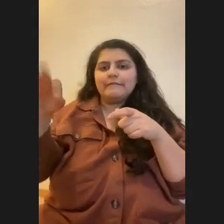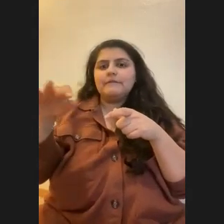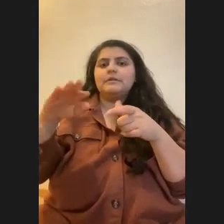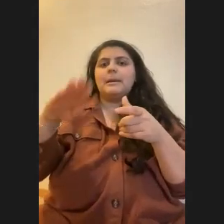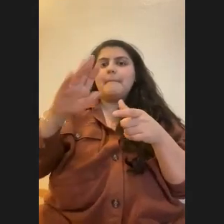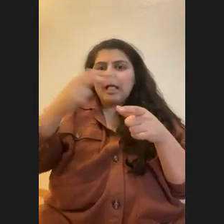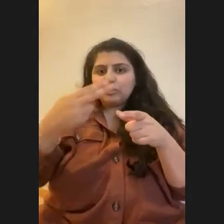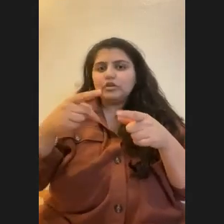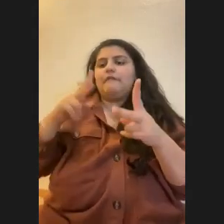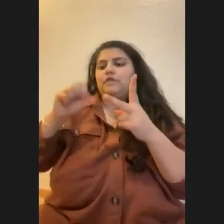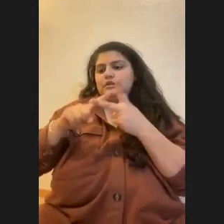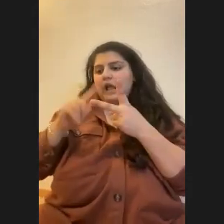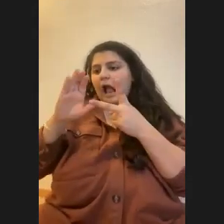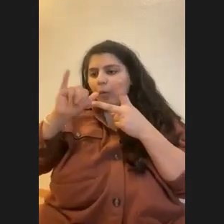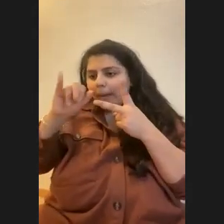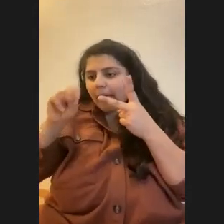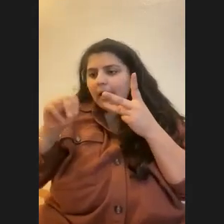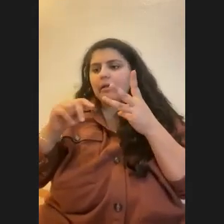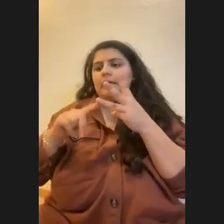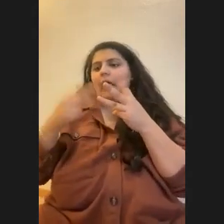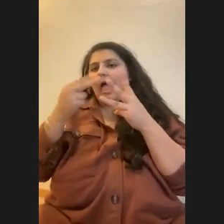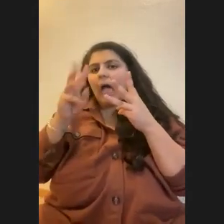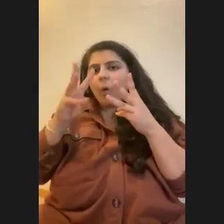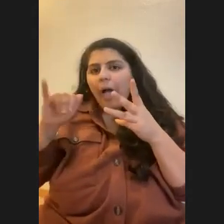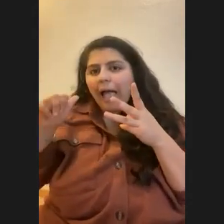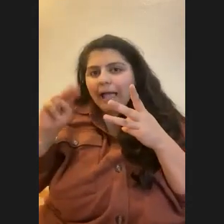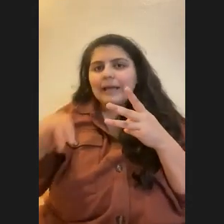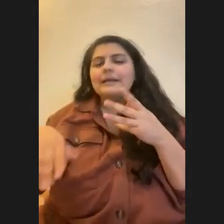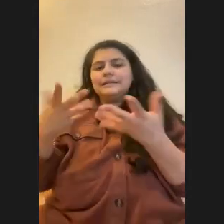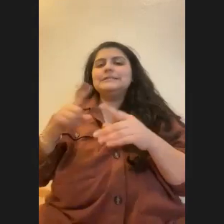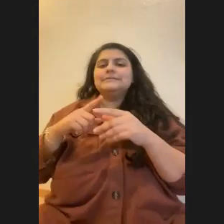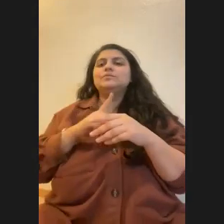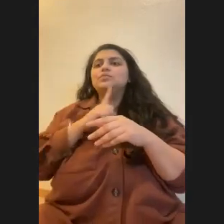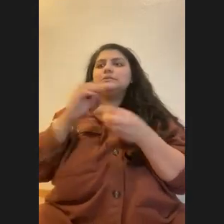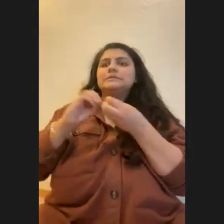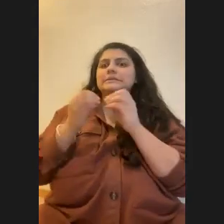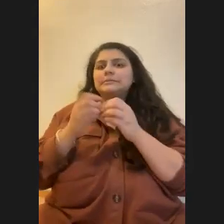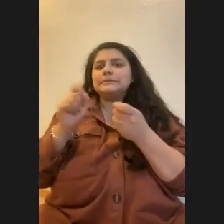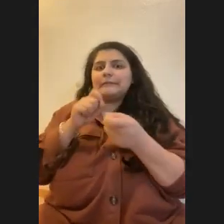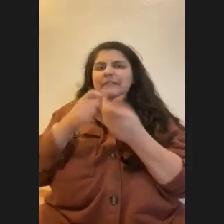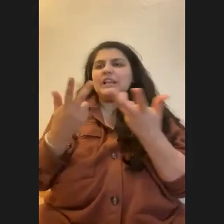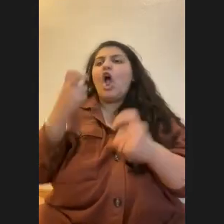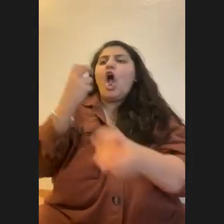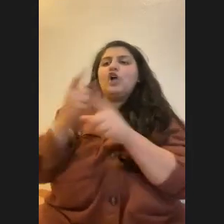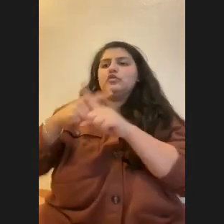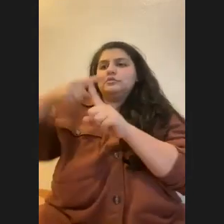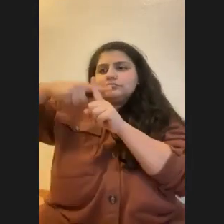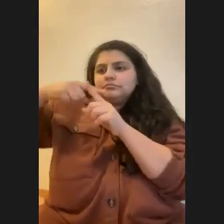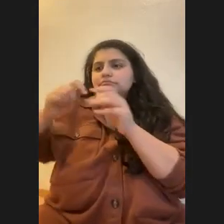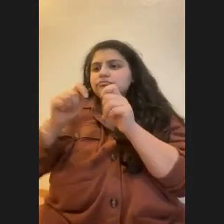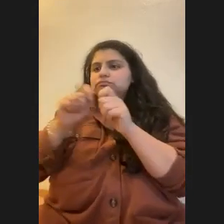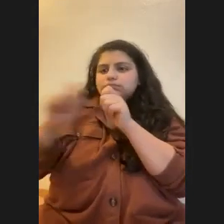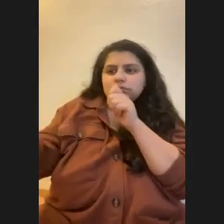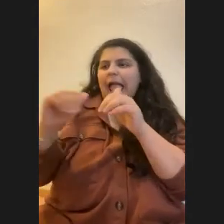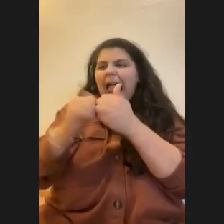versus Hawaiian. Like there's probably not a number in terms of total. They're also still trying to find ways to quantifying that, right? Like technology, it's